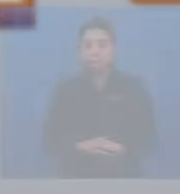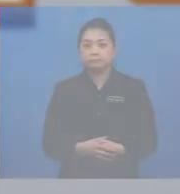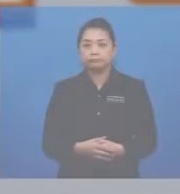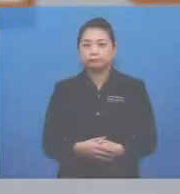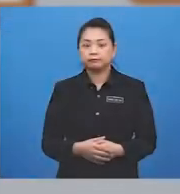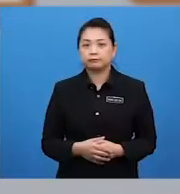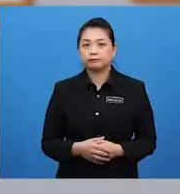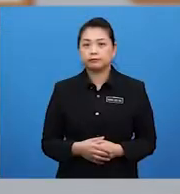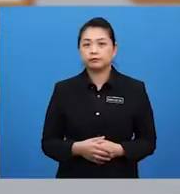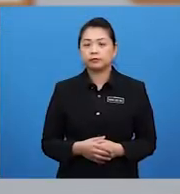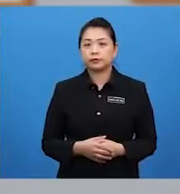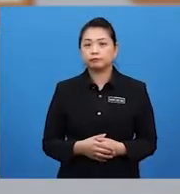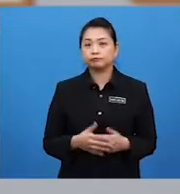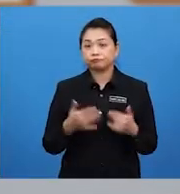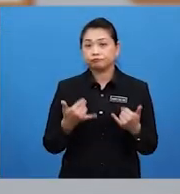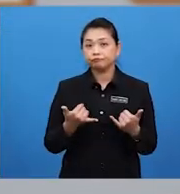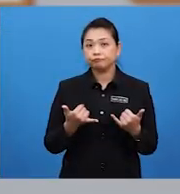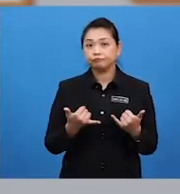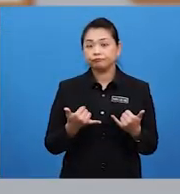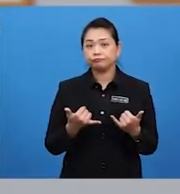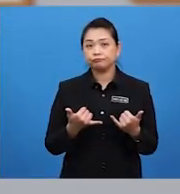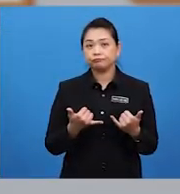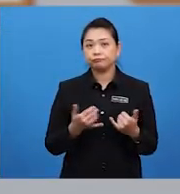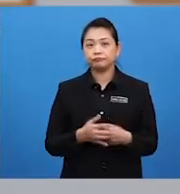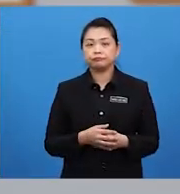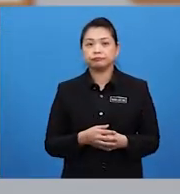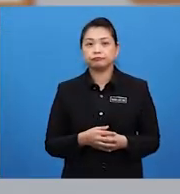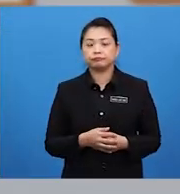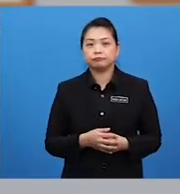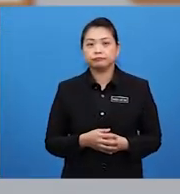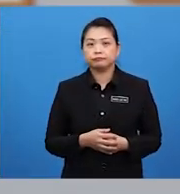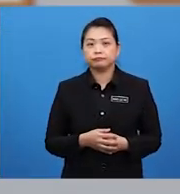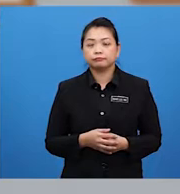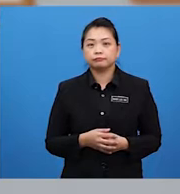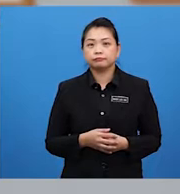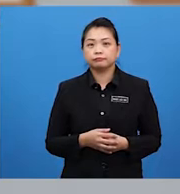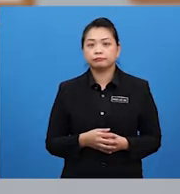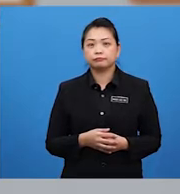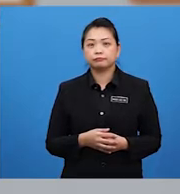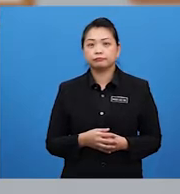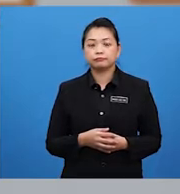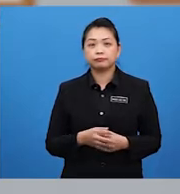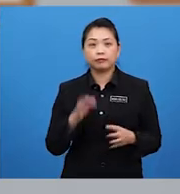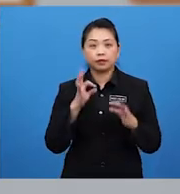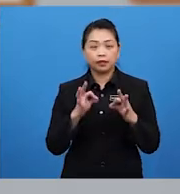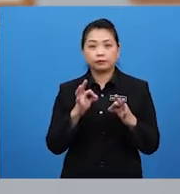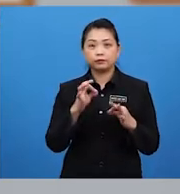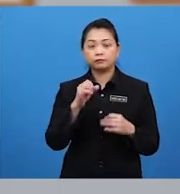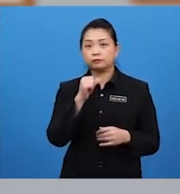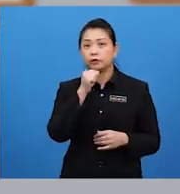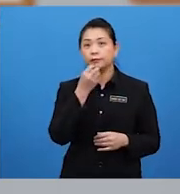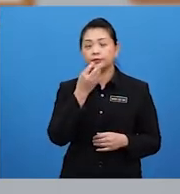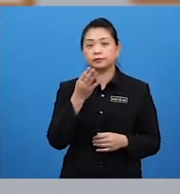Write J for Jason and A for Alice Or N if it's not